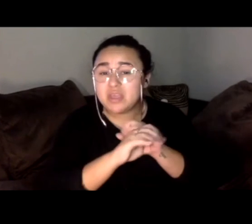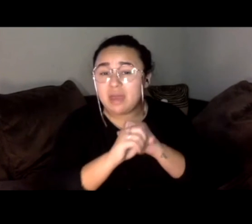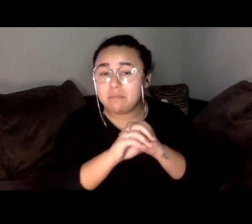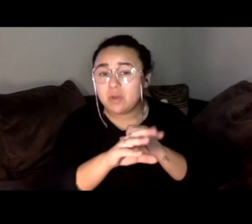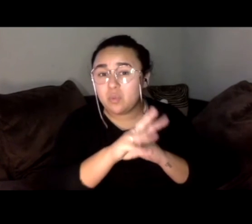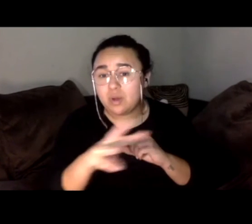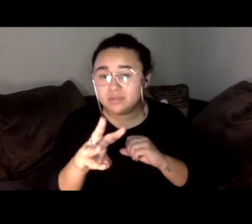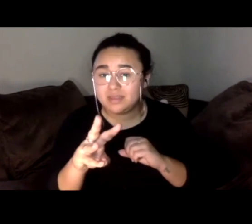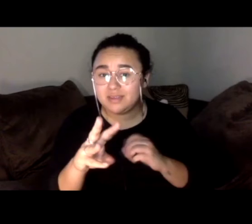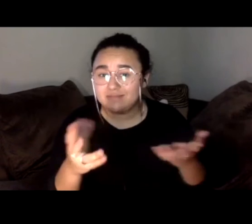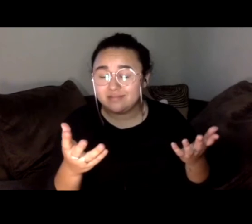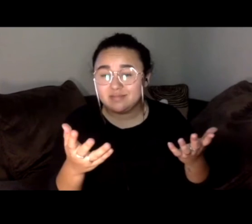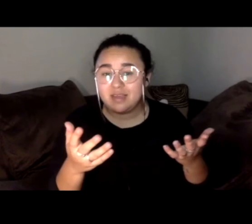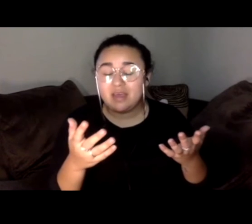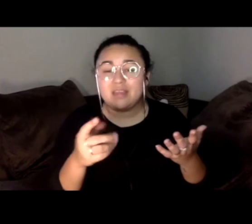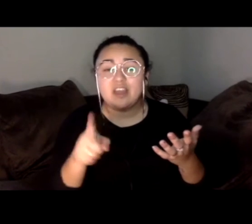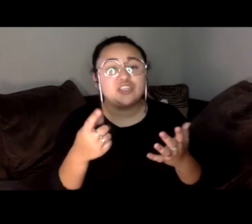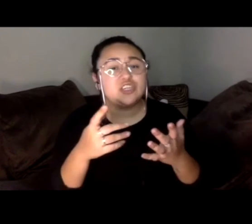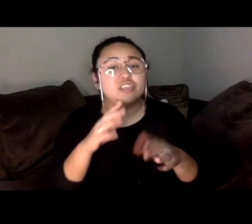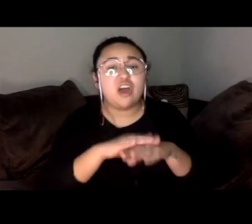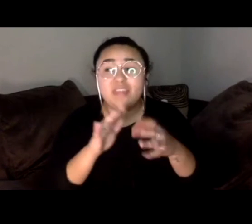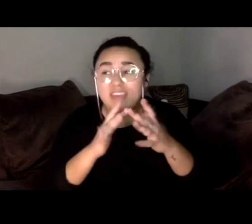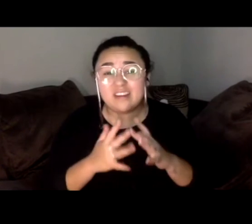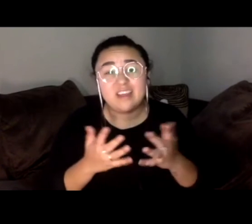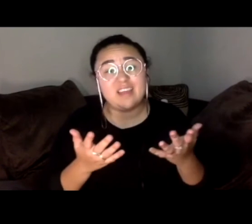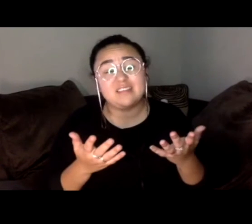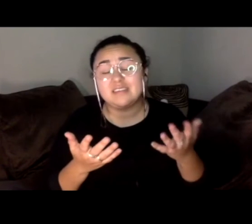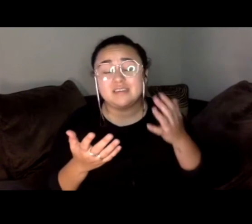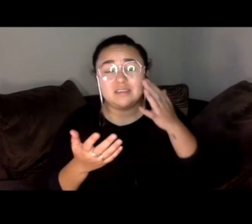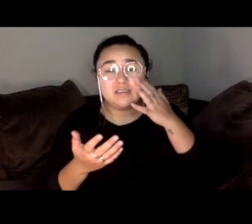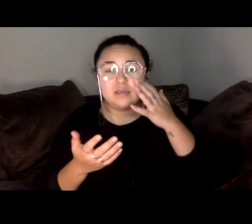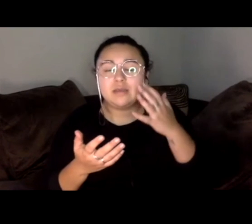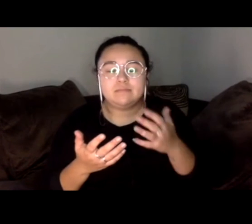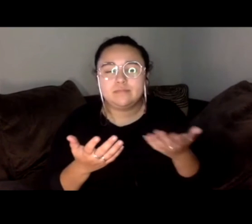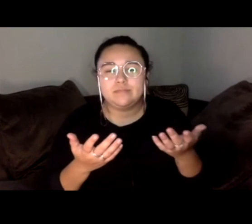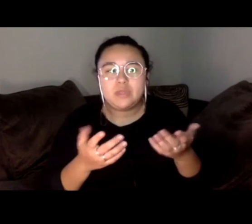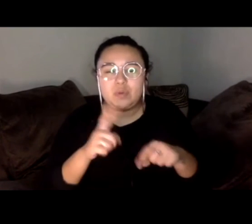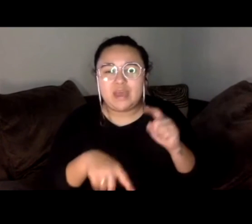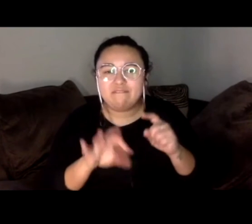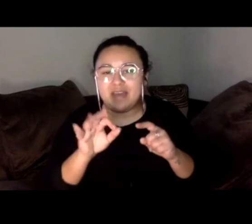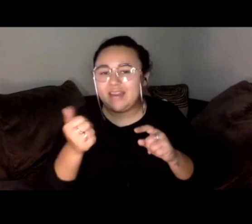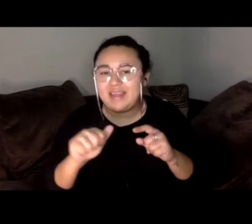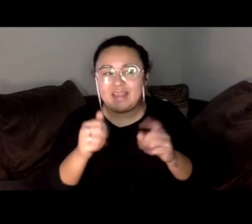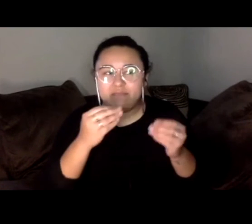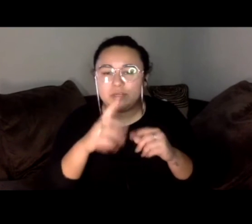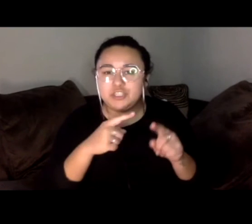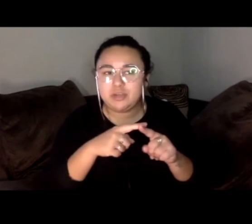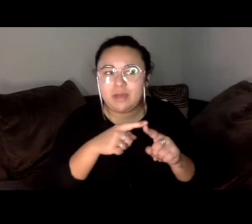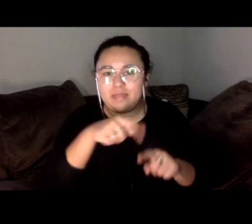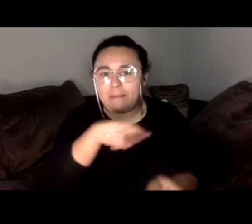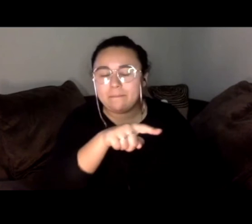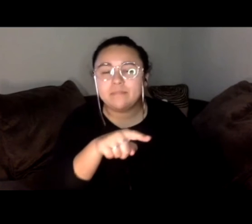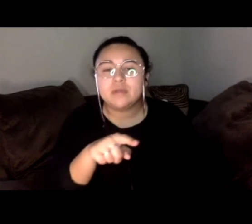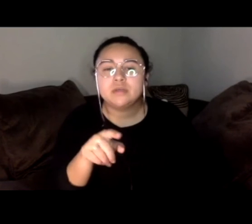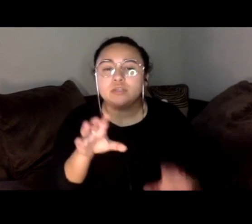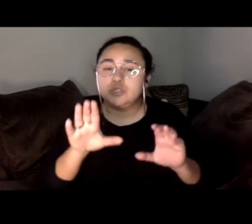on on the internet. So you might not be able to find out a whole lot of information about them. So do your research and find out what makes sense for